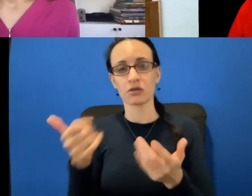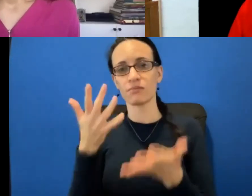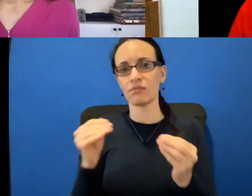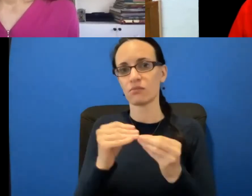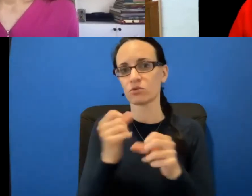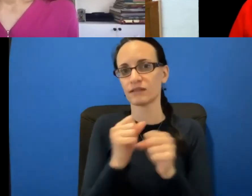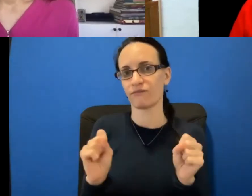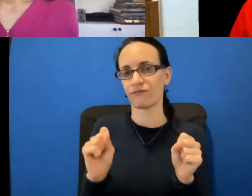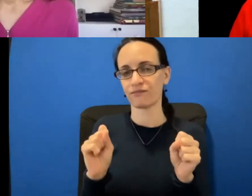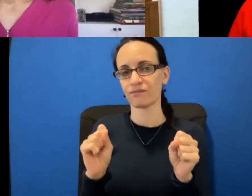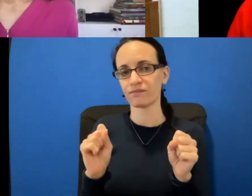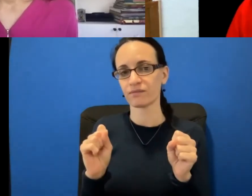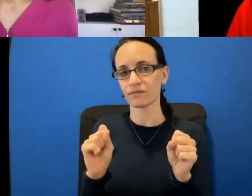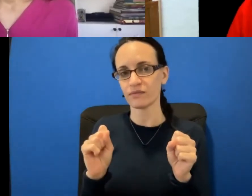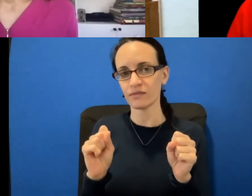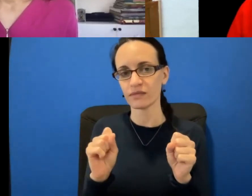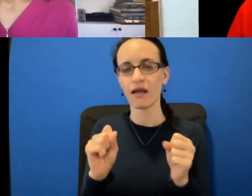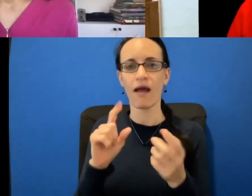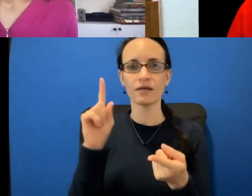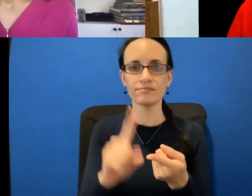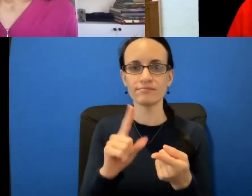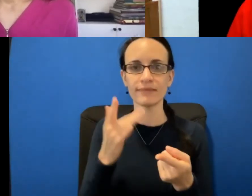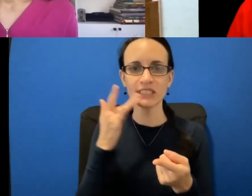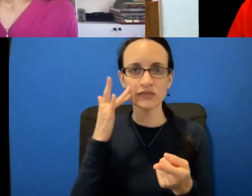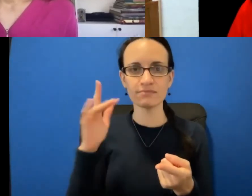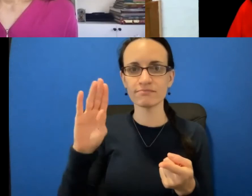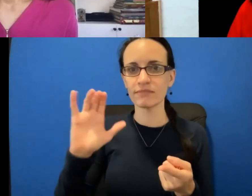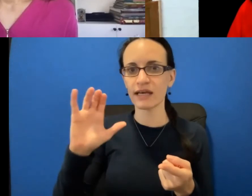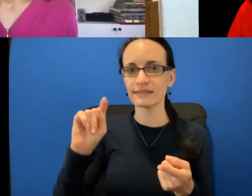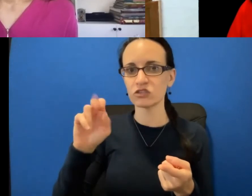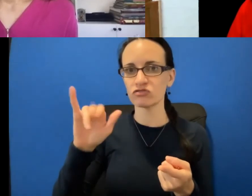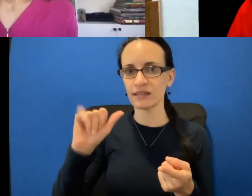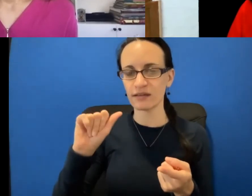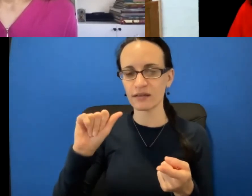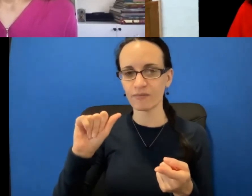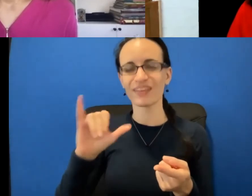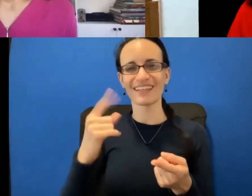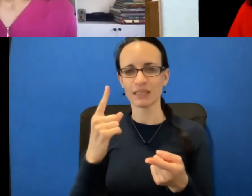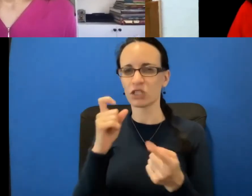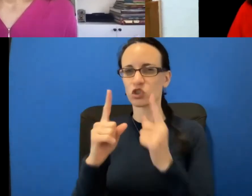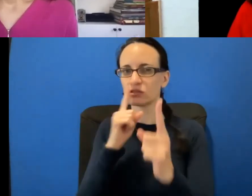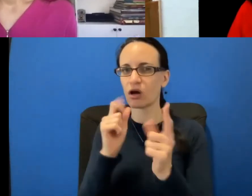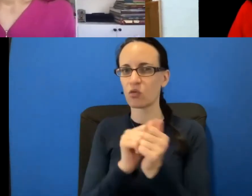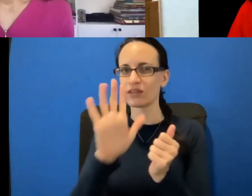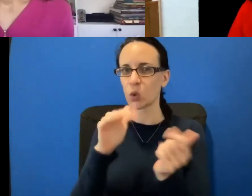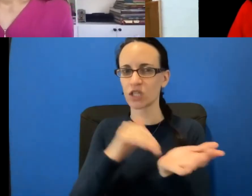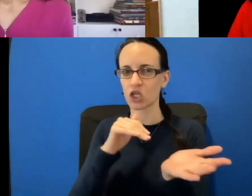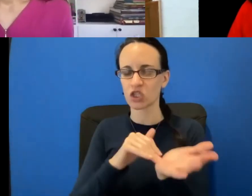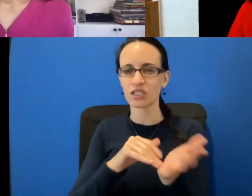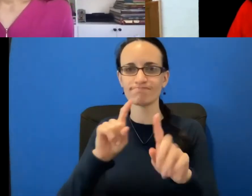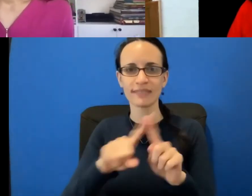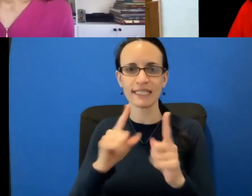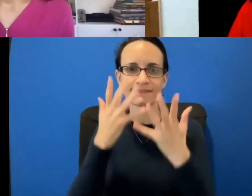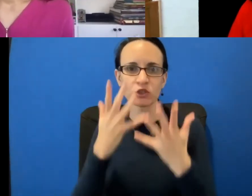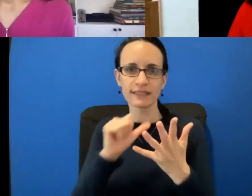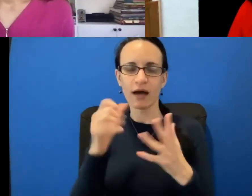in terms of bacteria is something that you should really ask your doctor about. I don't believe there's much data out there.